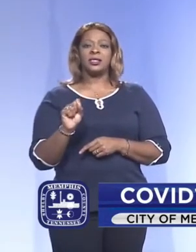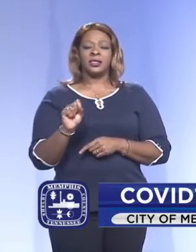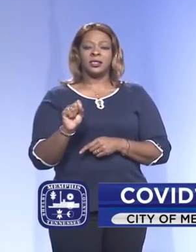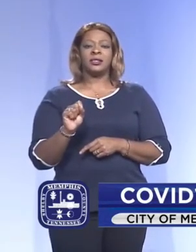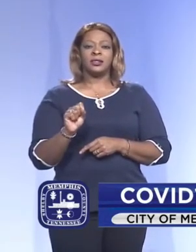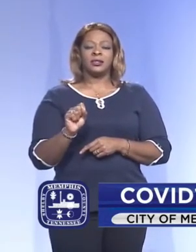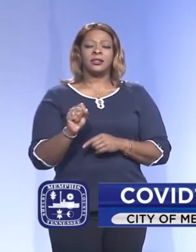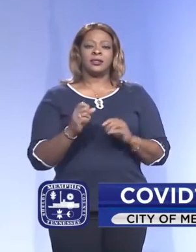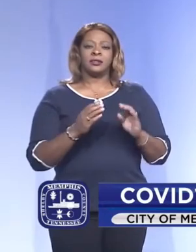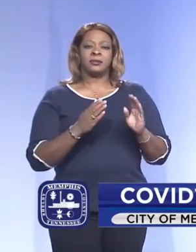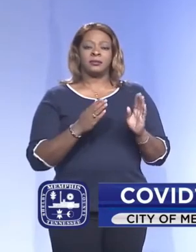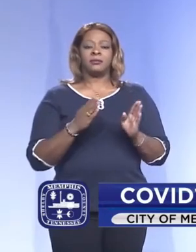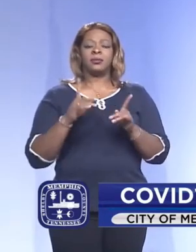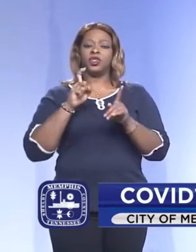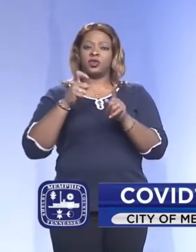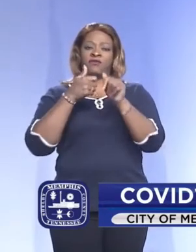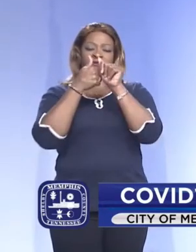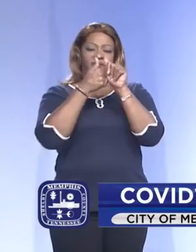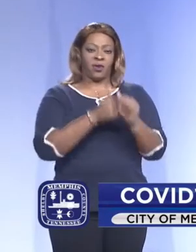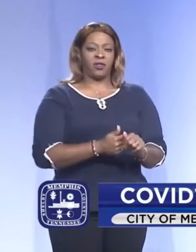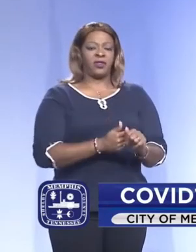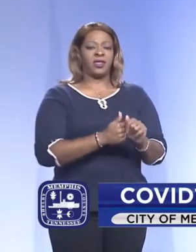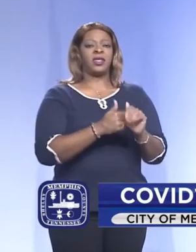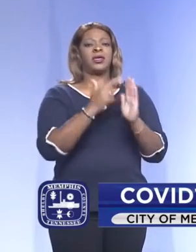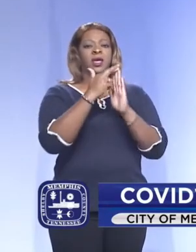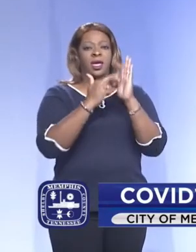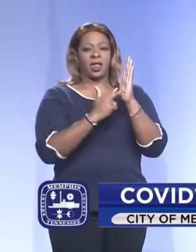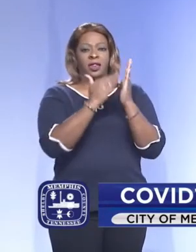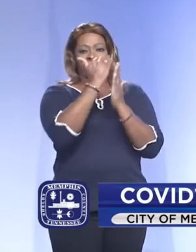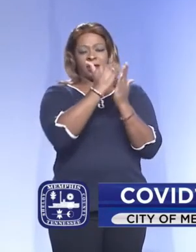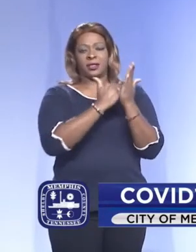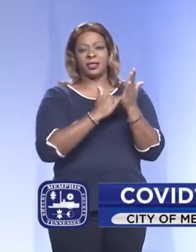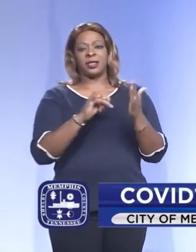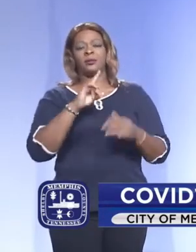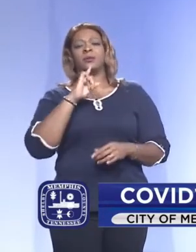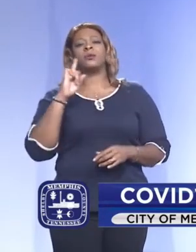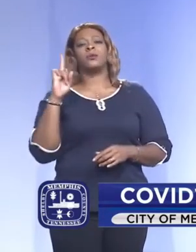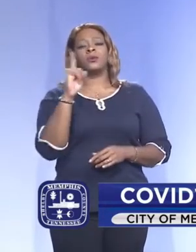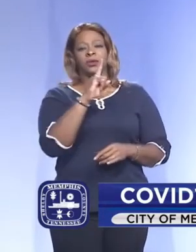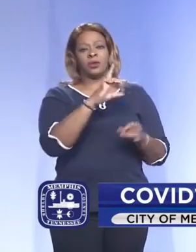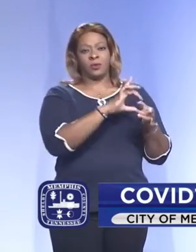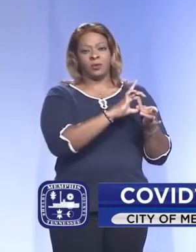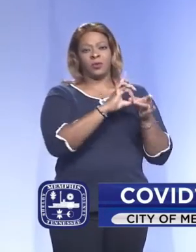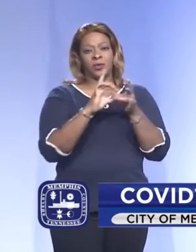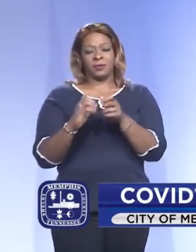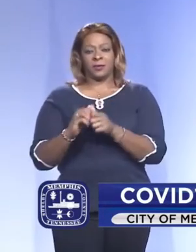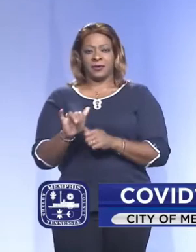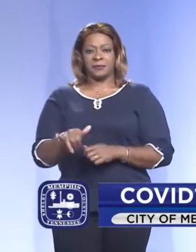to follow the guidelines by their given associations.